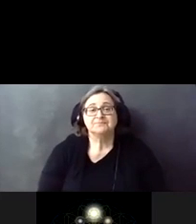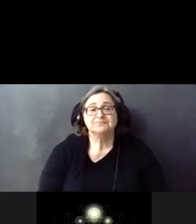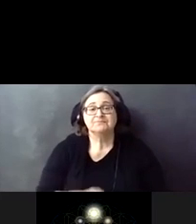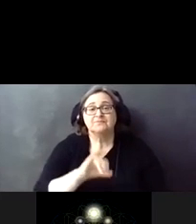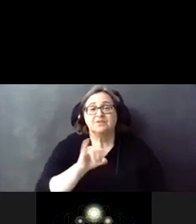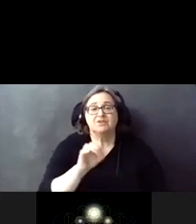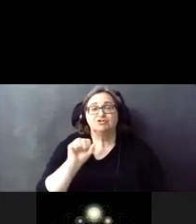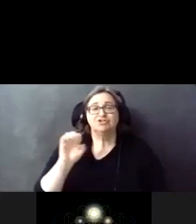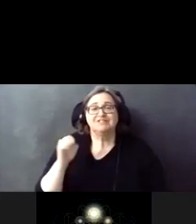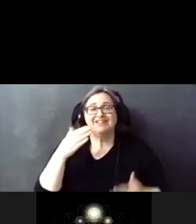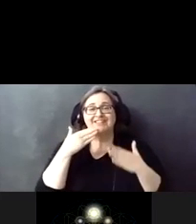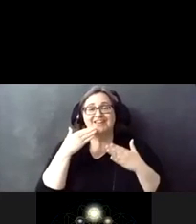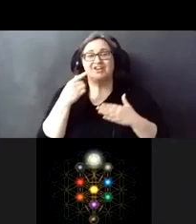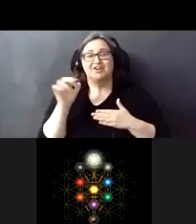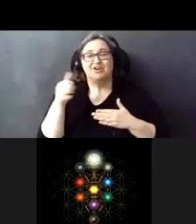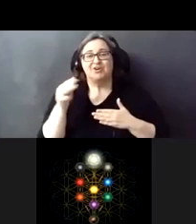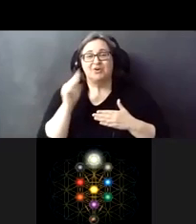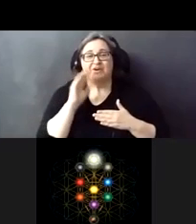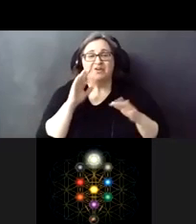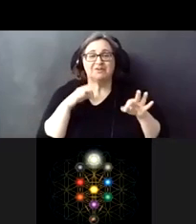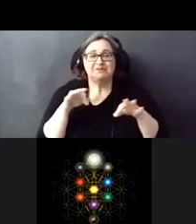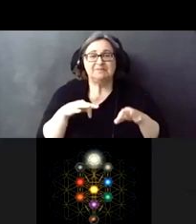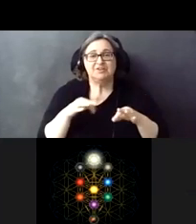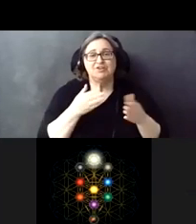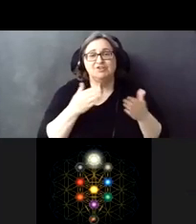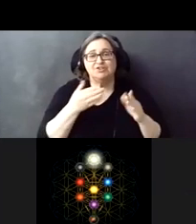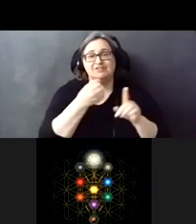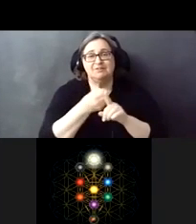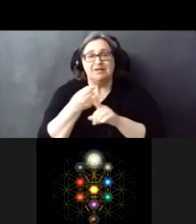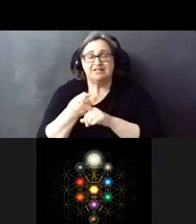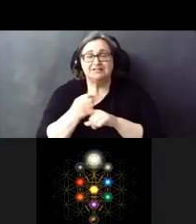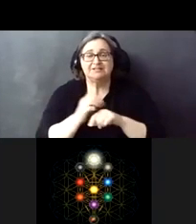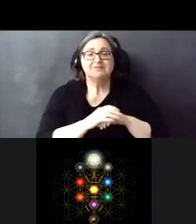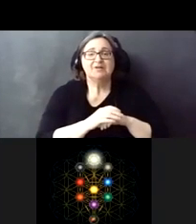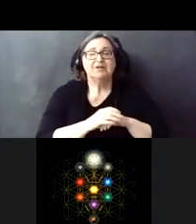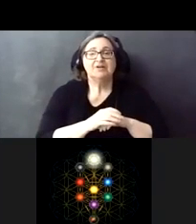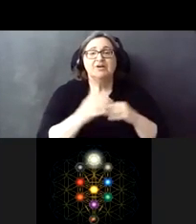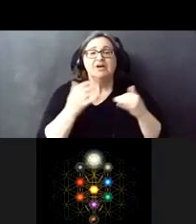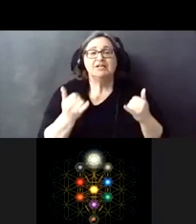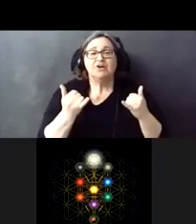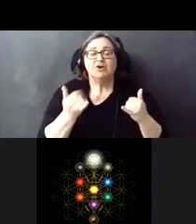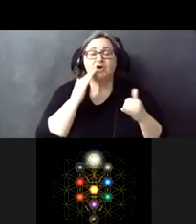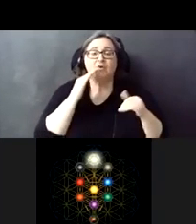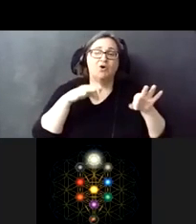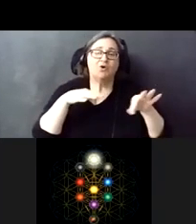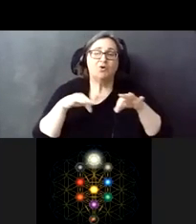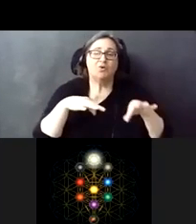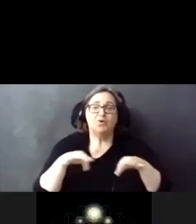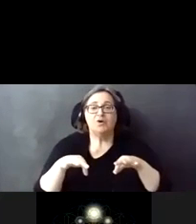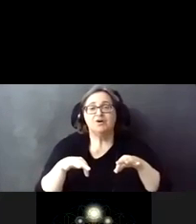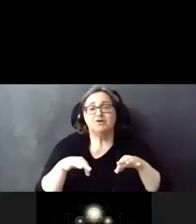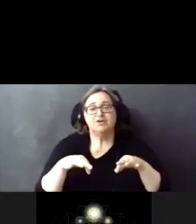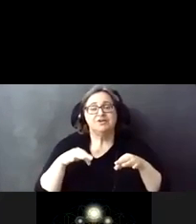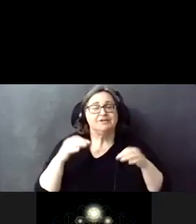thank you graham for taking us through the service impacts okay i'm going to just go over uh the